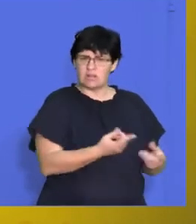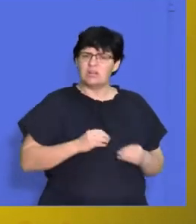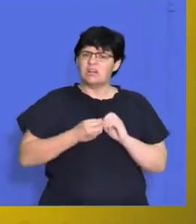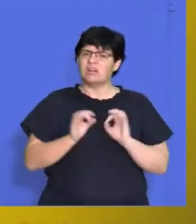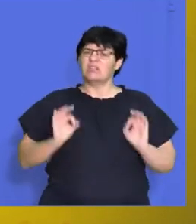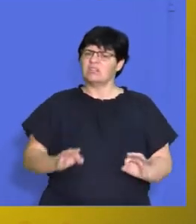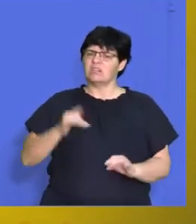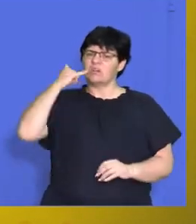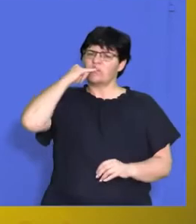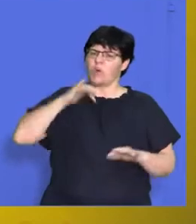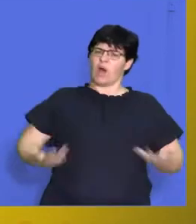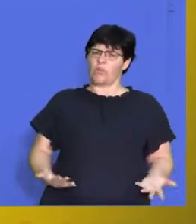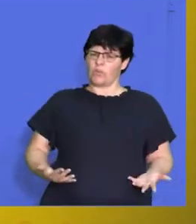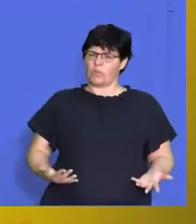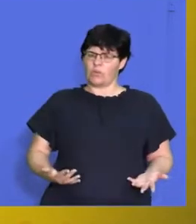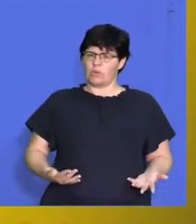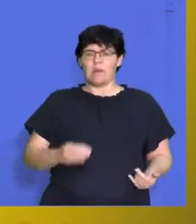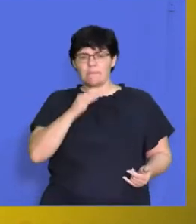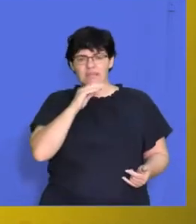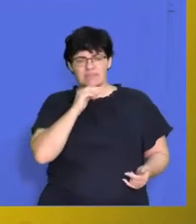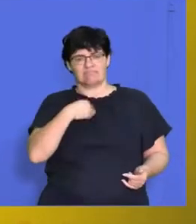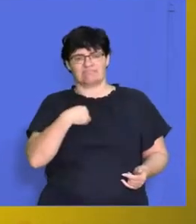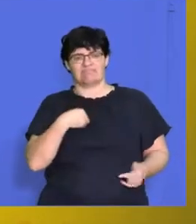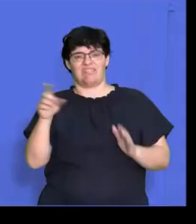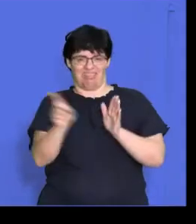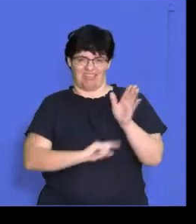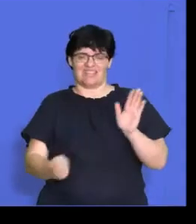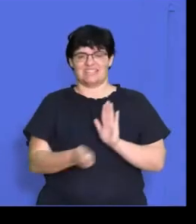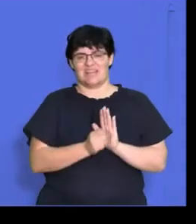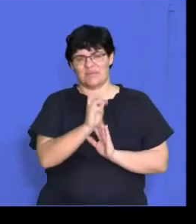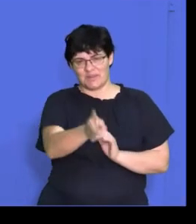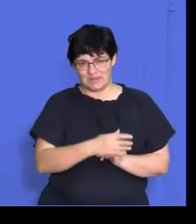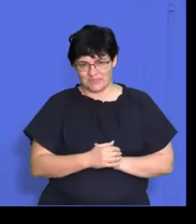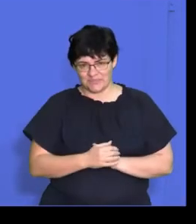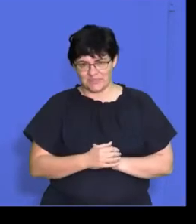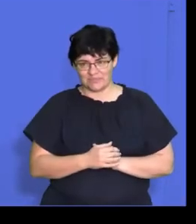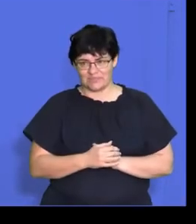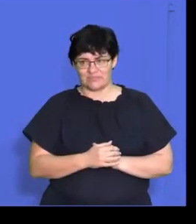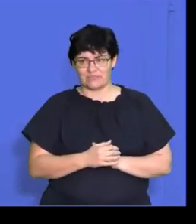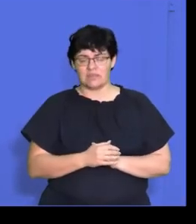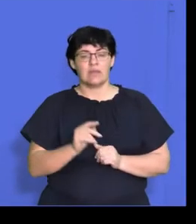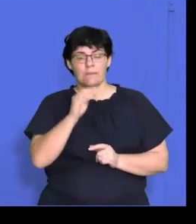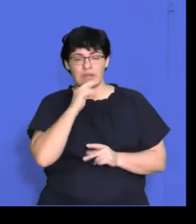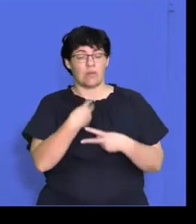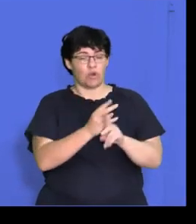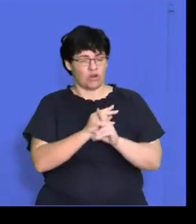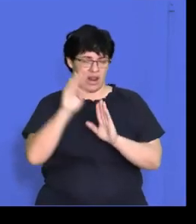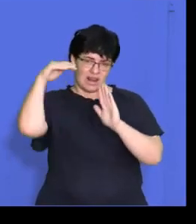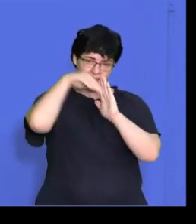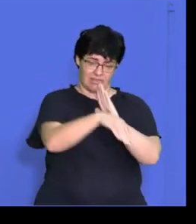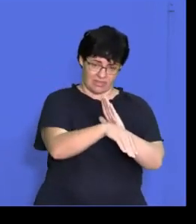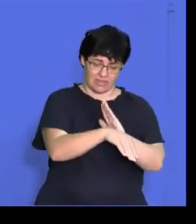make proper quality products, which is going to result in us losing sales. There's going to be a decline in productivity